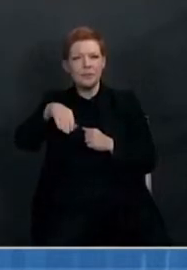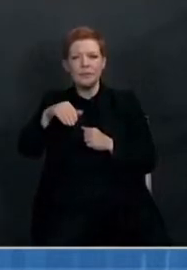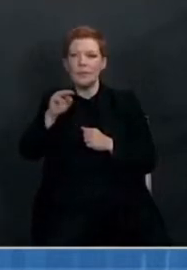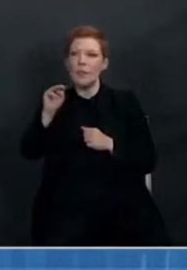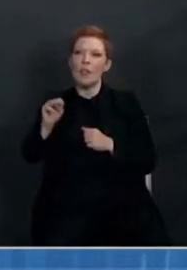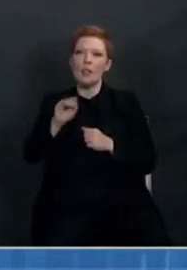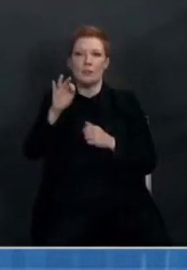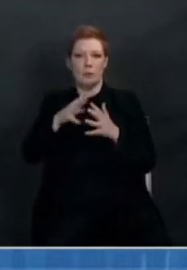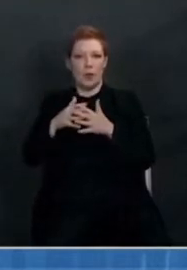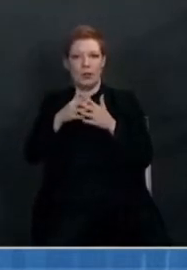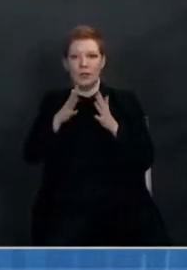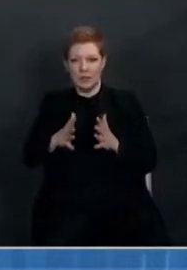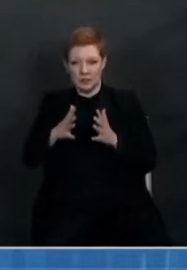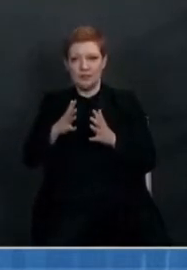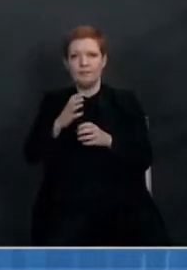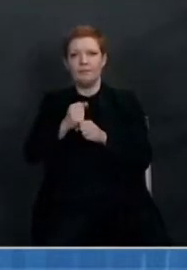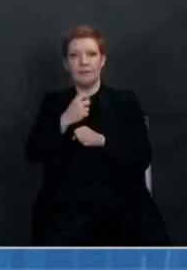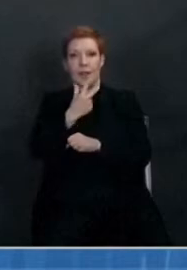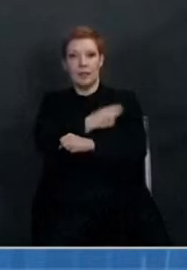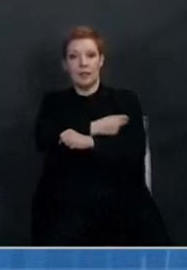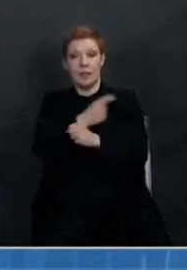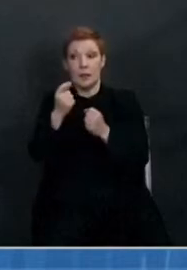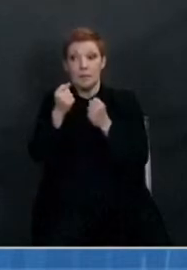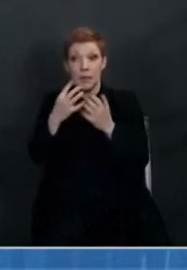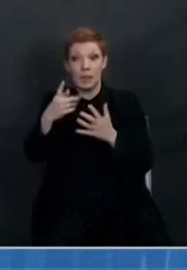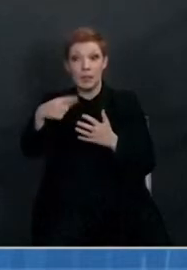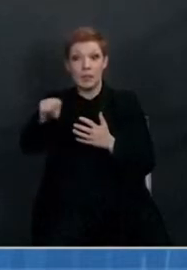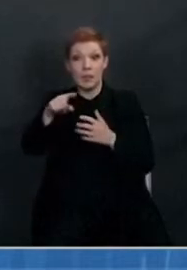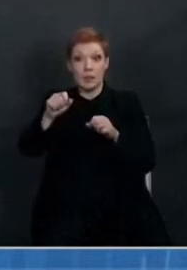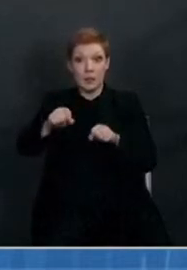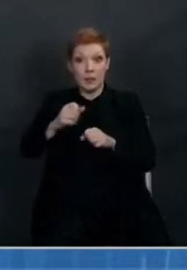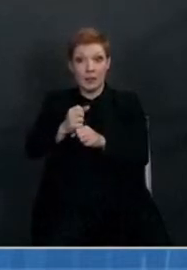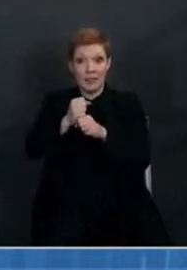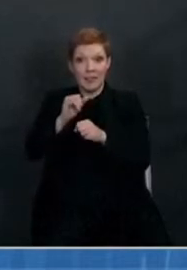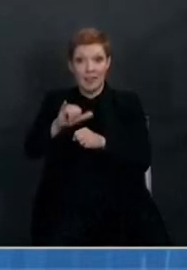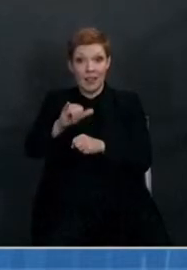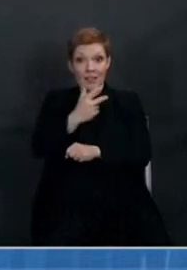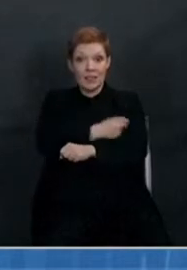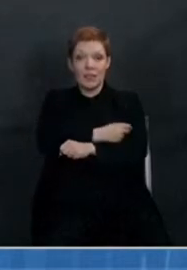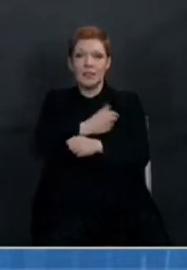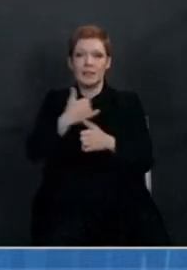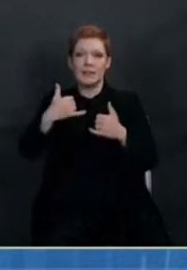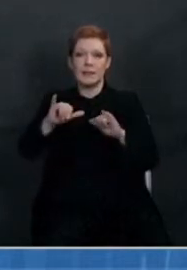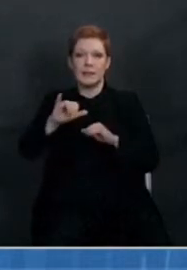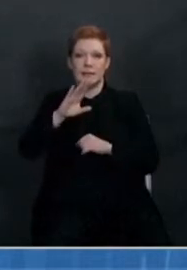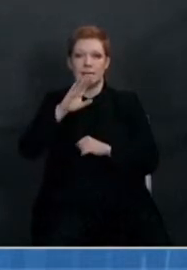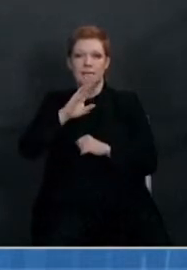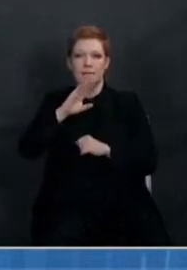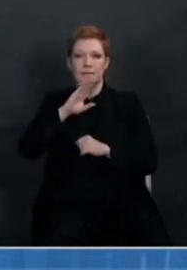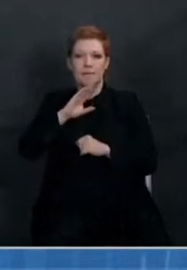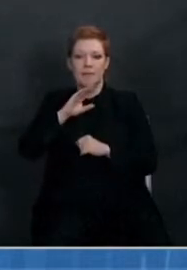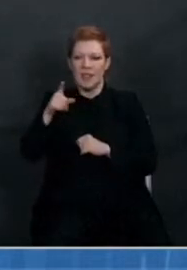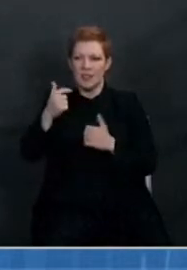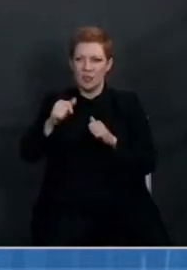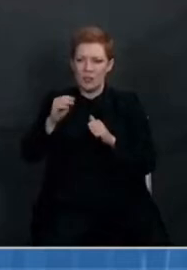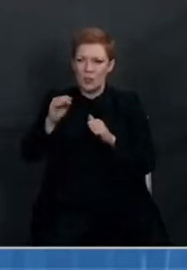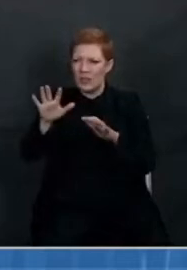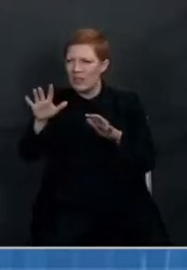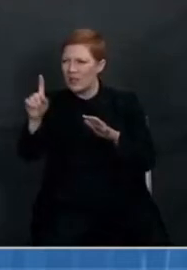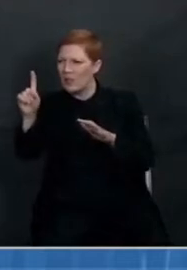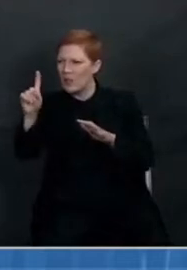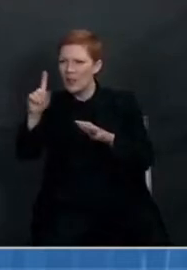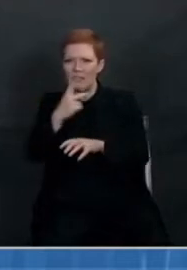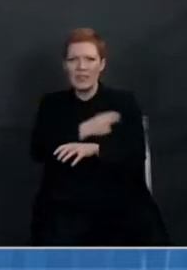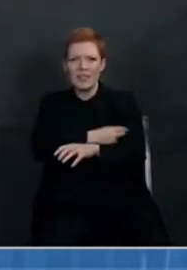vaccinated, many who are eligible for the vaccine are still frustrated as they try to make appointments and determine where